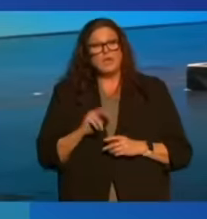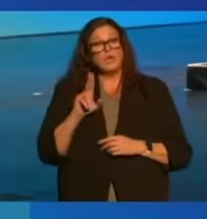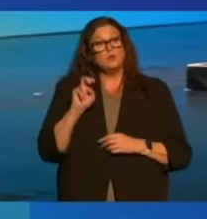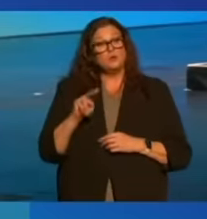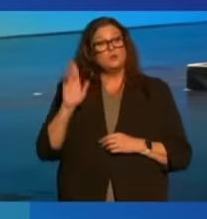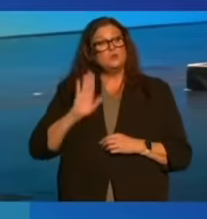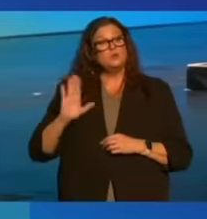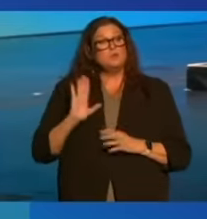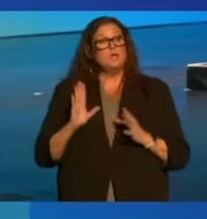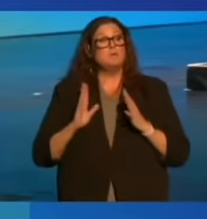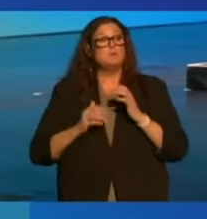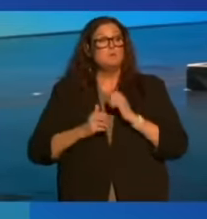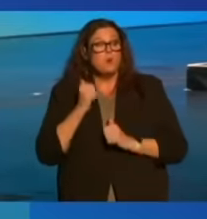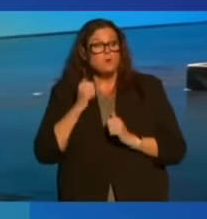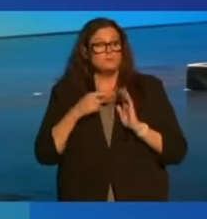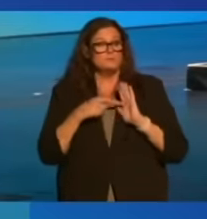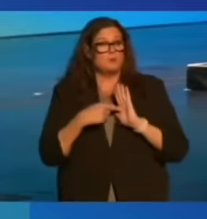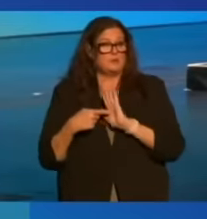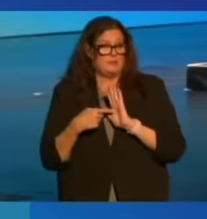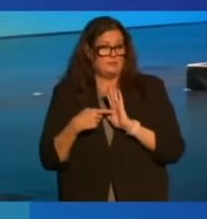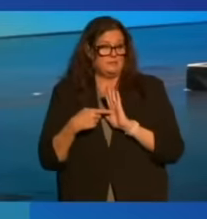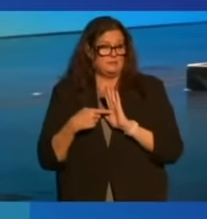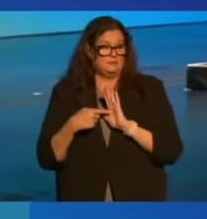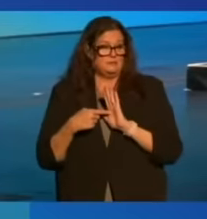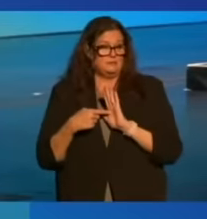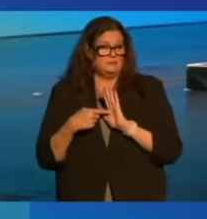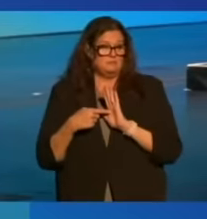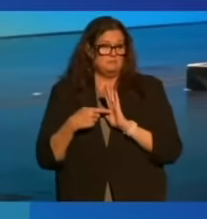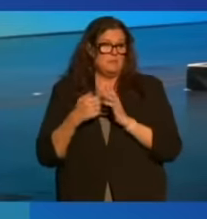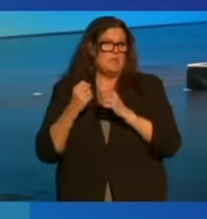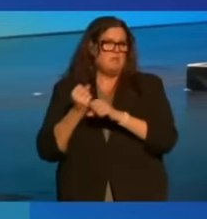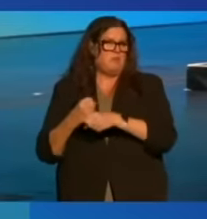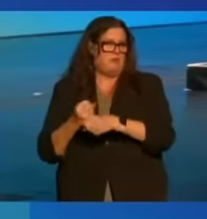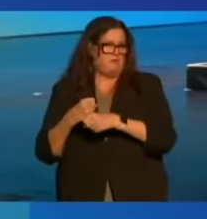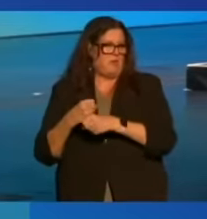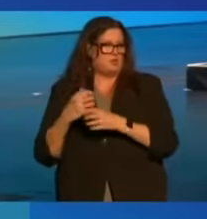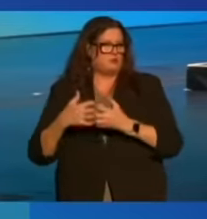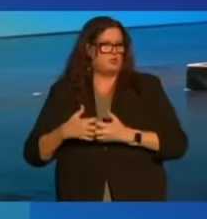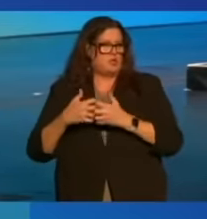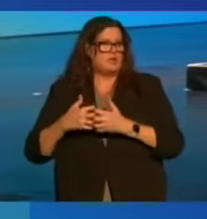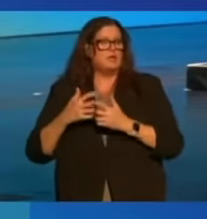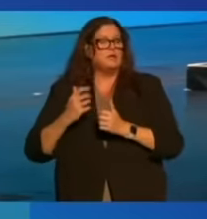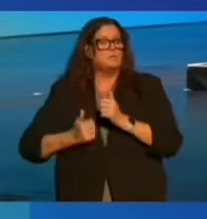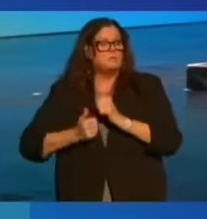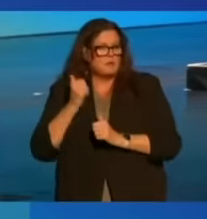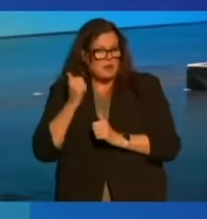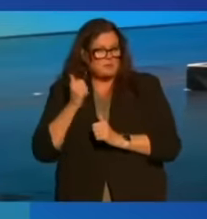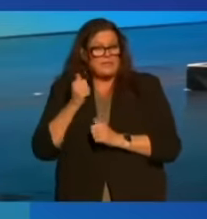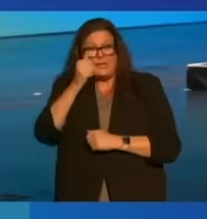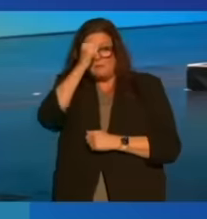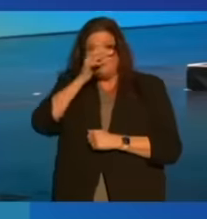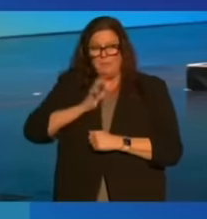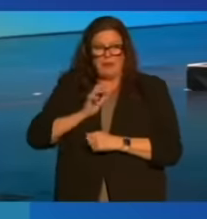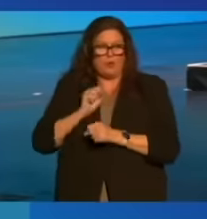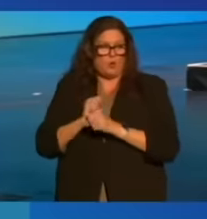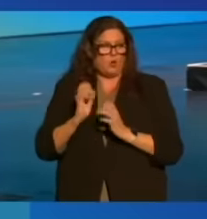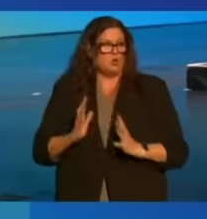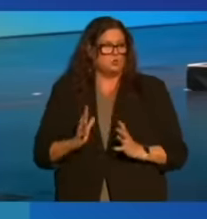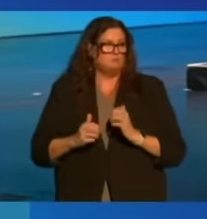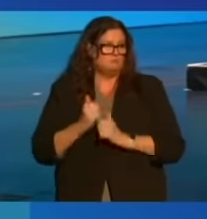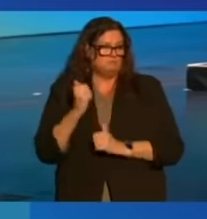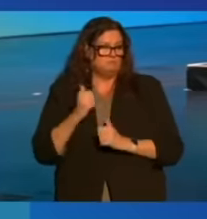unions used to be most heavily represented in manufacturing industries with predominantly male workforces.